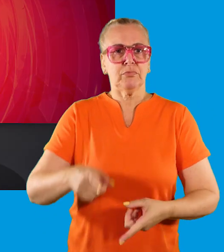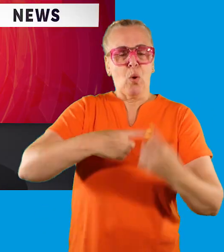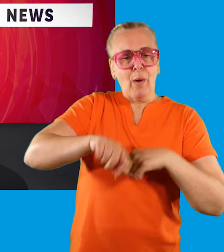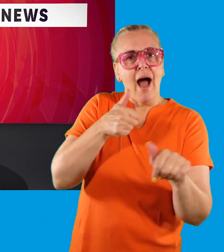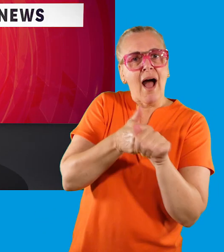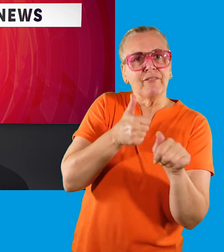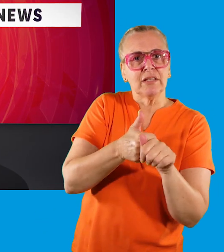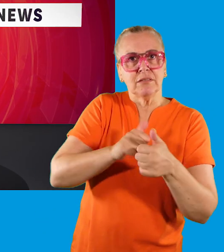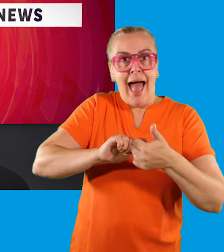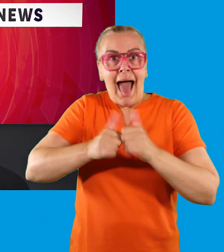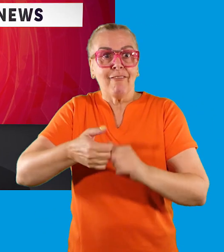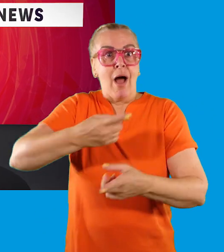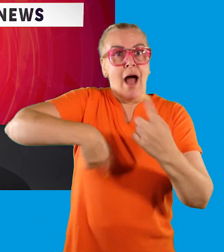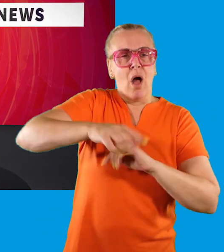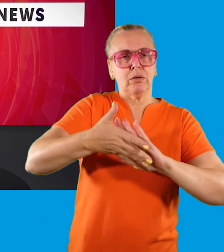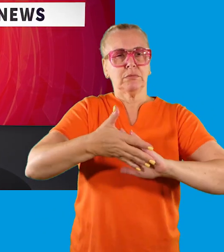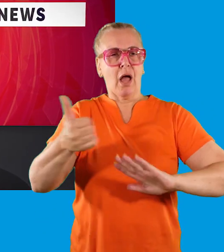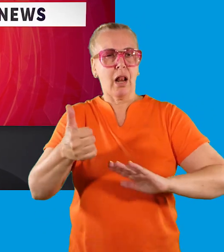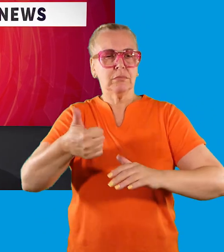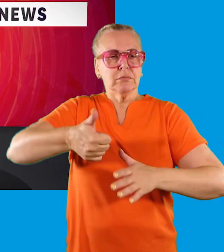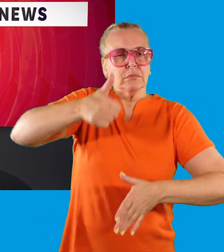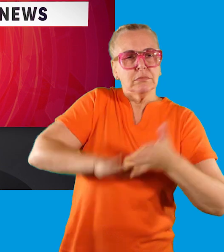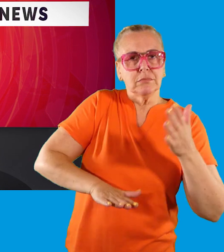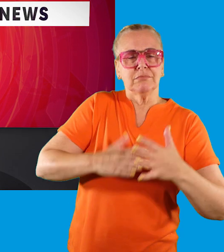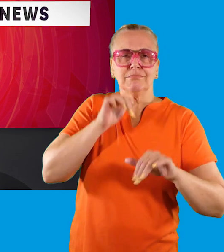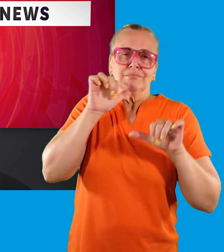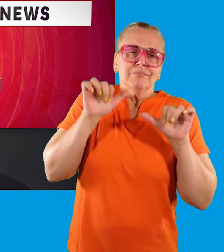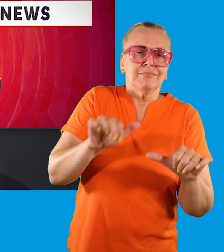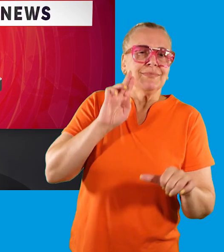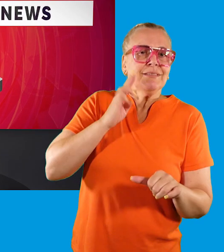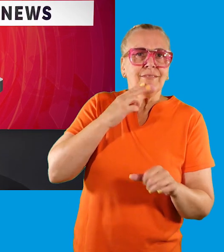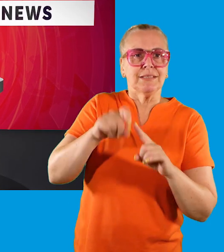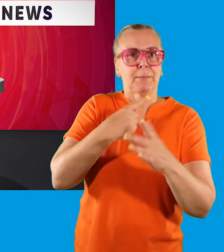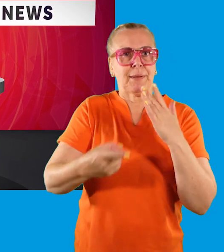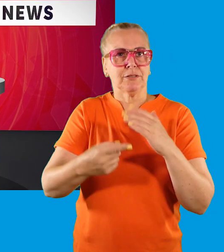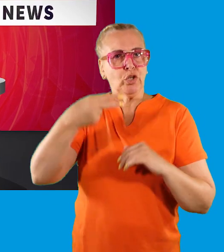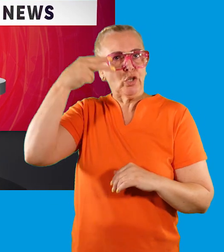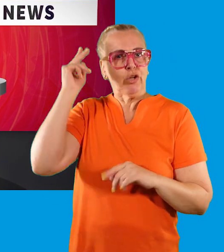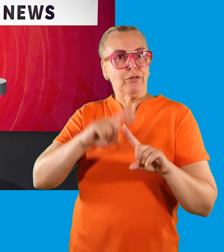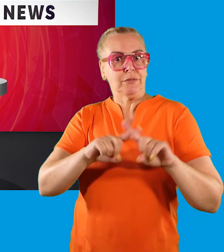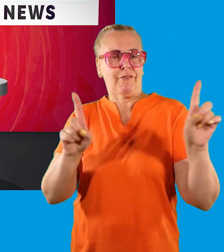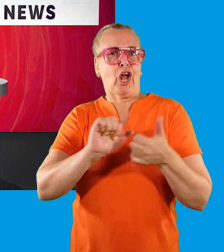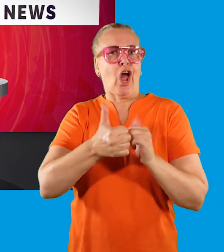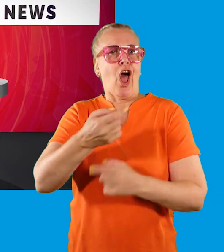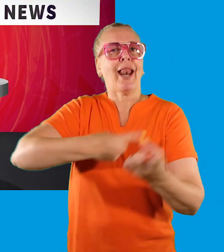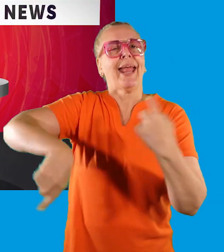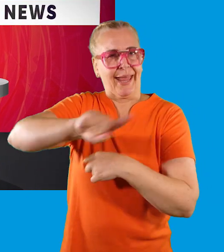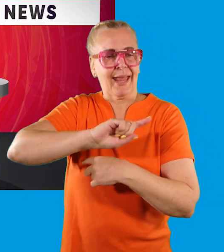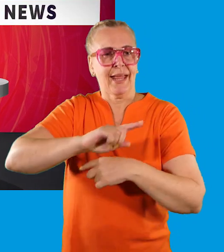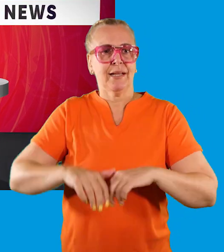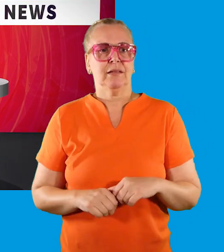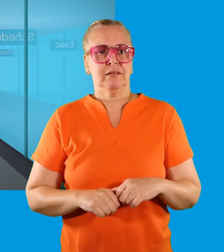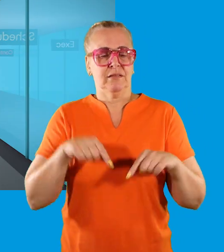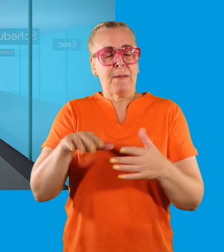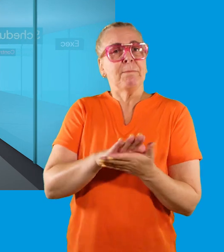We are advocates and allies for our talented, experienced and passionate deaf, disabled and neurodivergent colleagues.